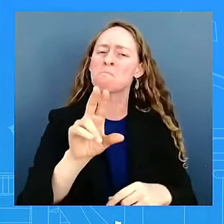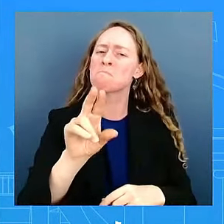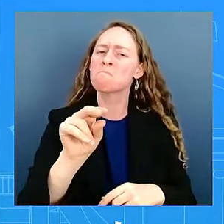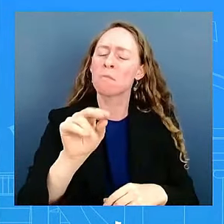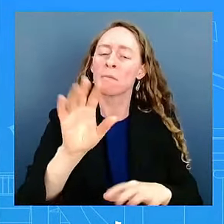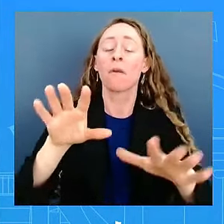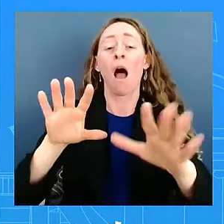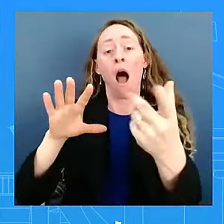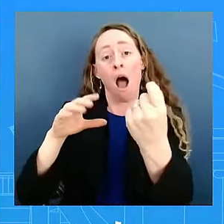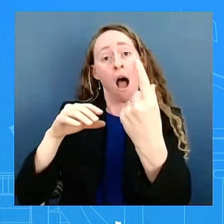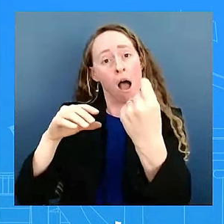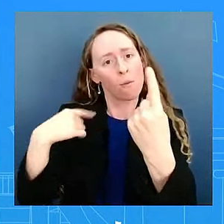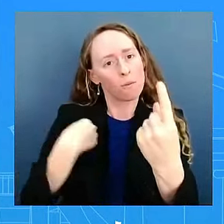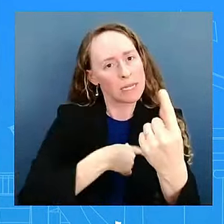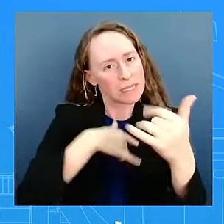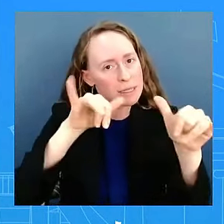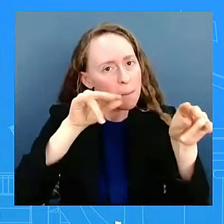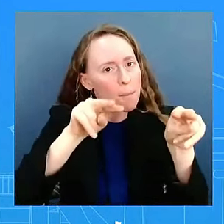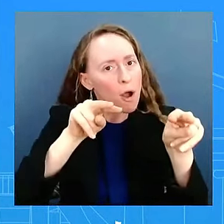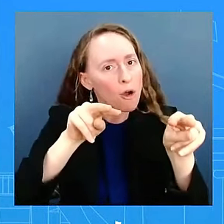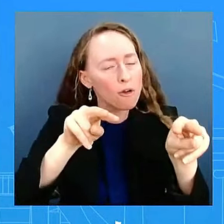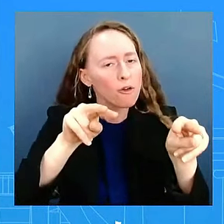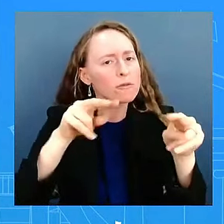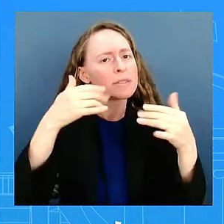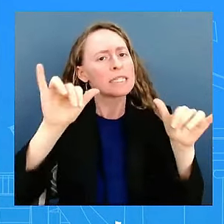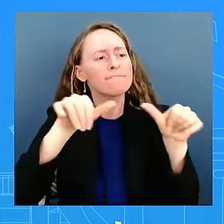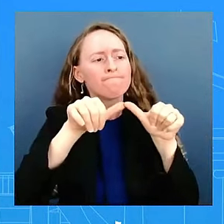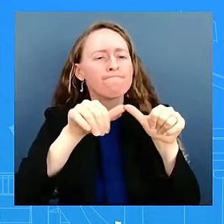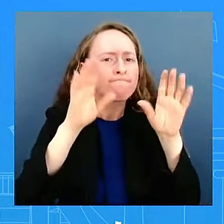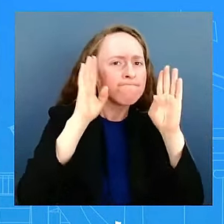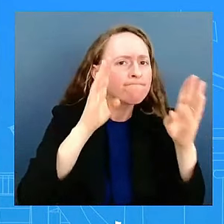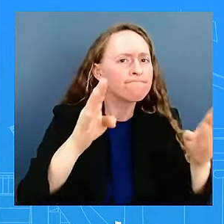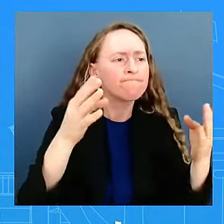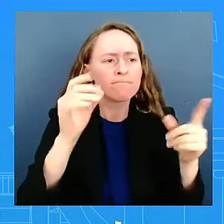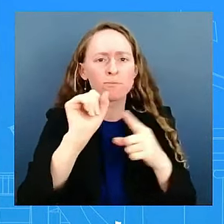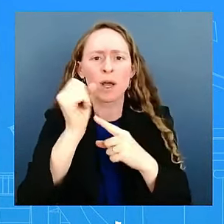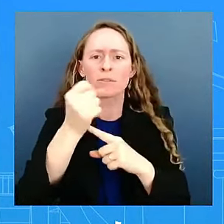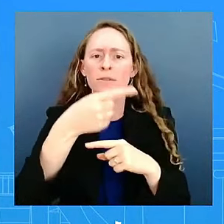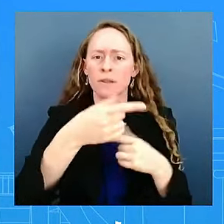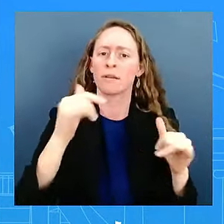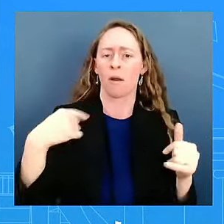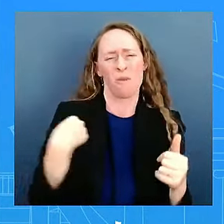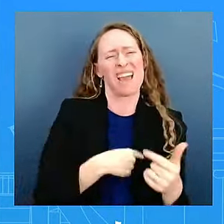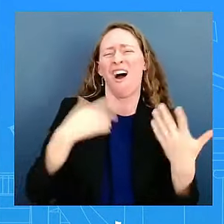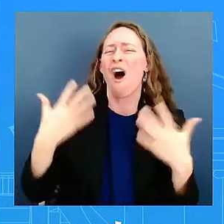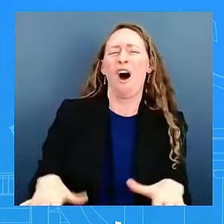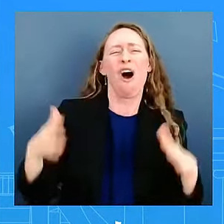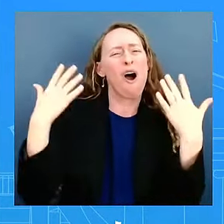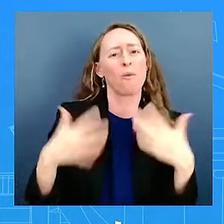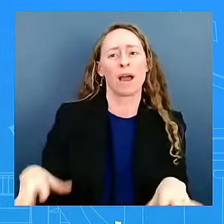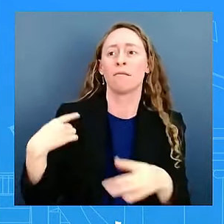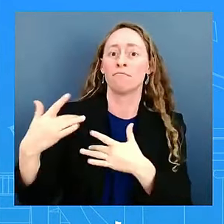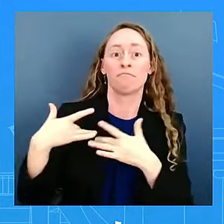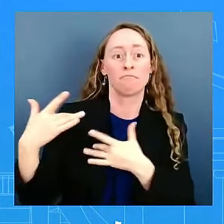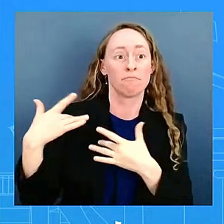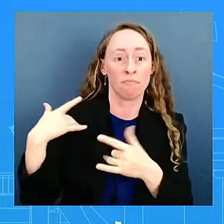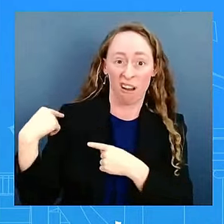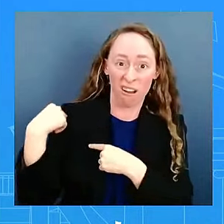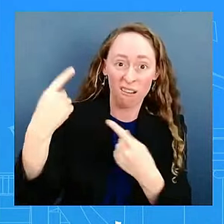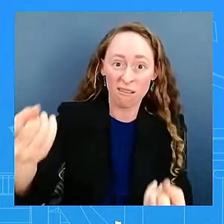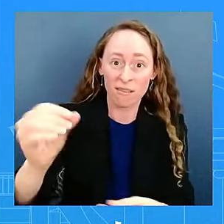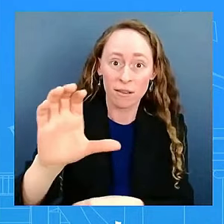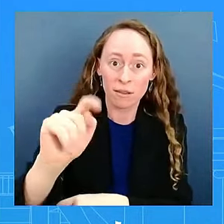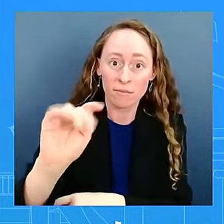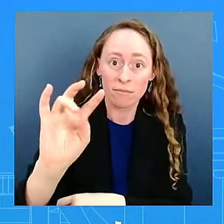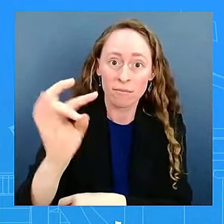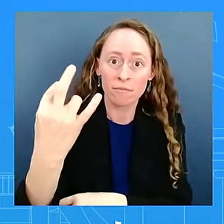and said again today, that this is something that we've been concerned about since the 7th of October. It's not like we're brushing off concerns at all. We're watching this very, very